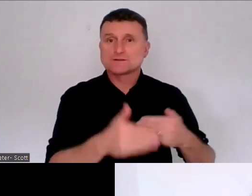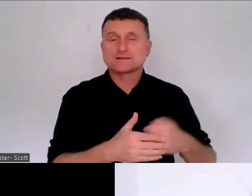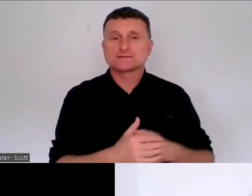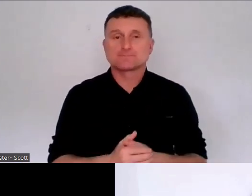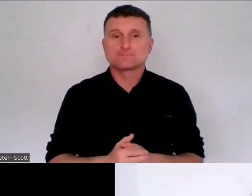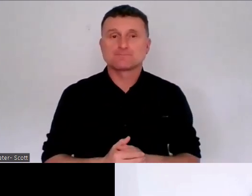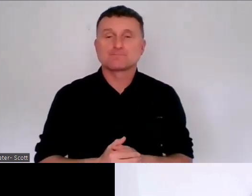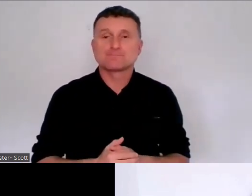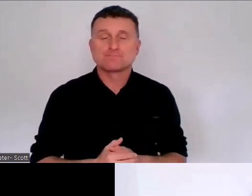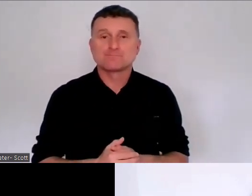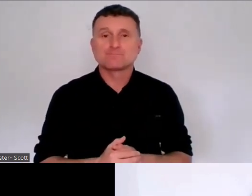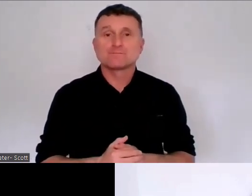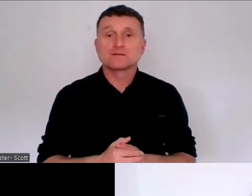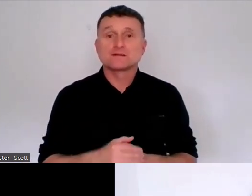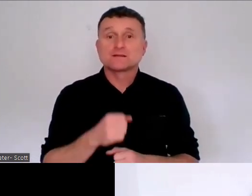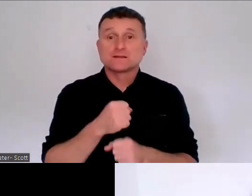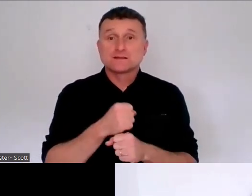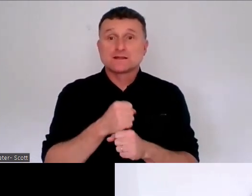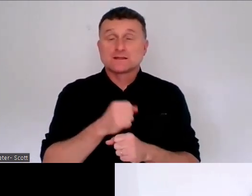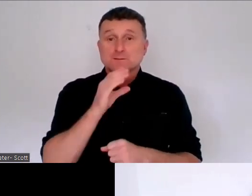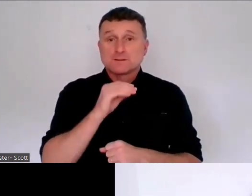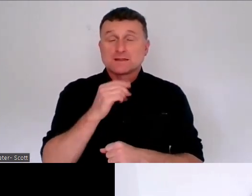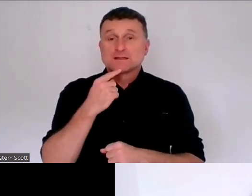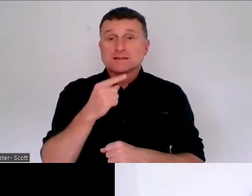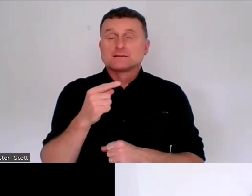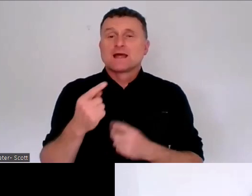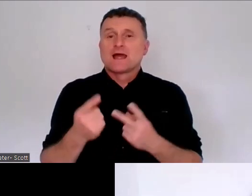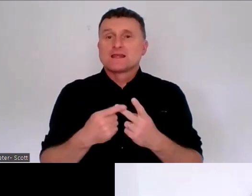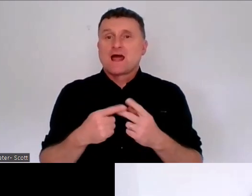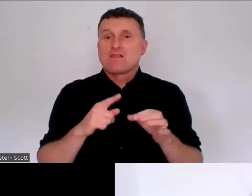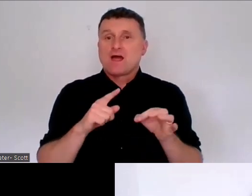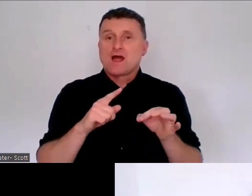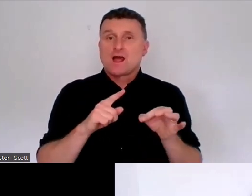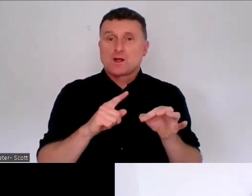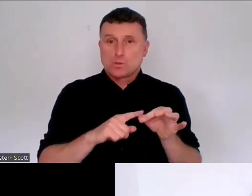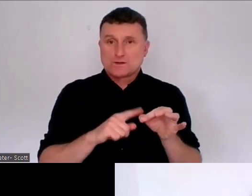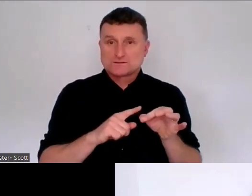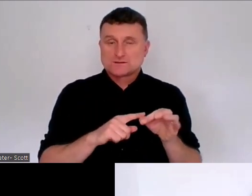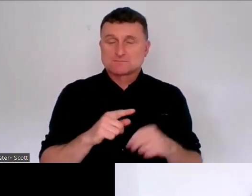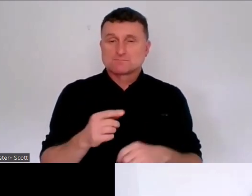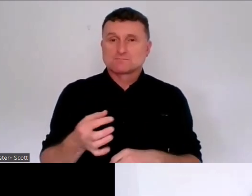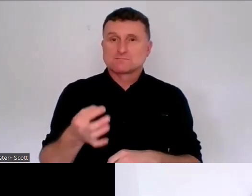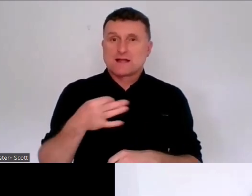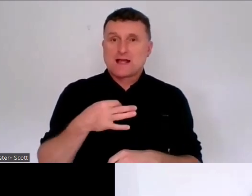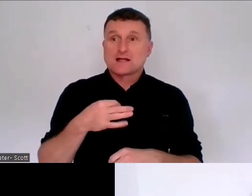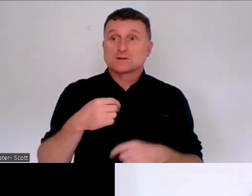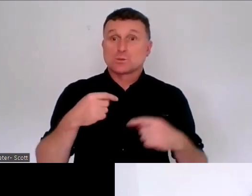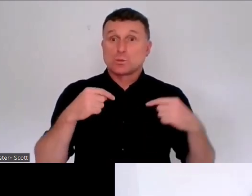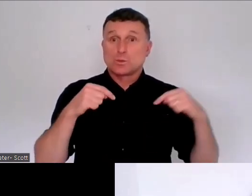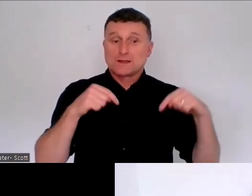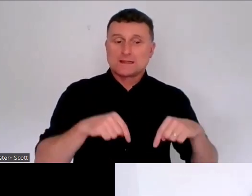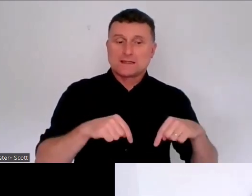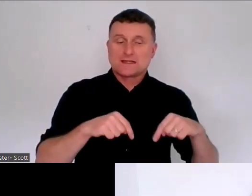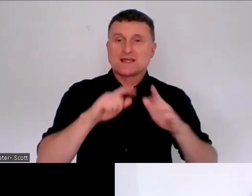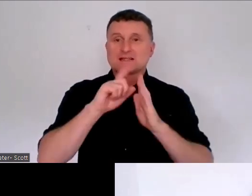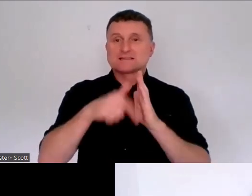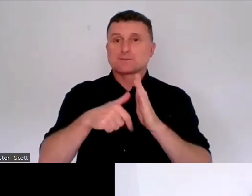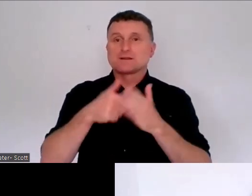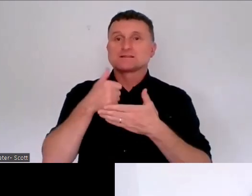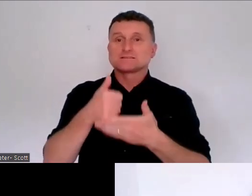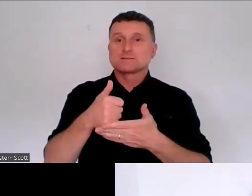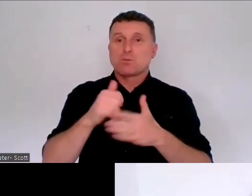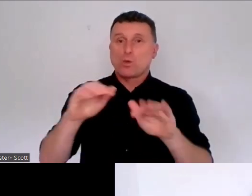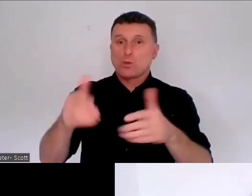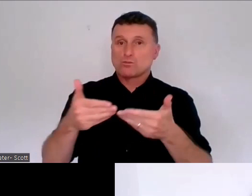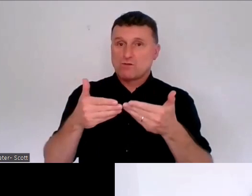Thanks, Megan. Another question is, are we consulting with disability support providers, many of whom